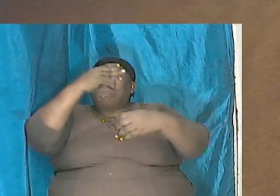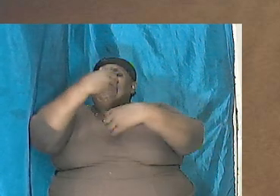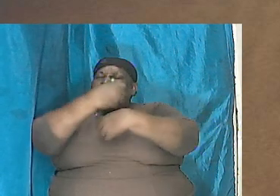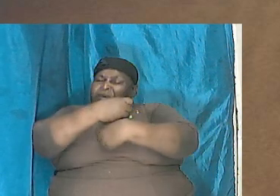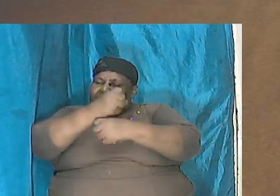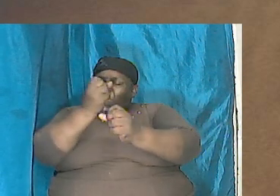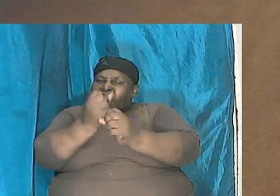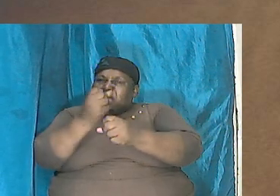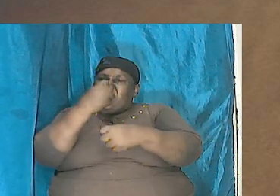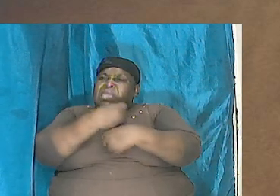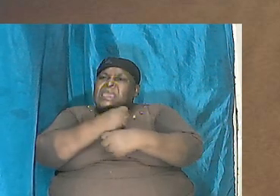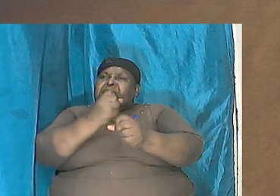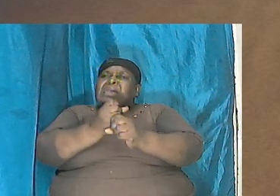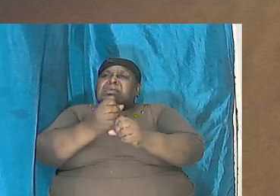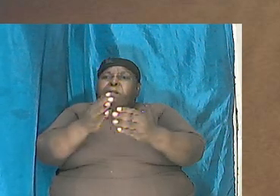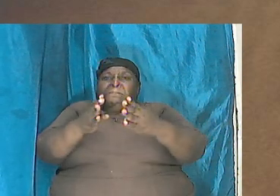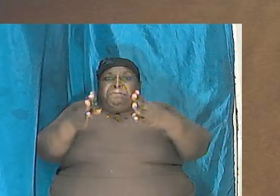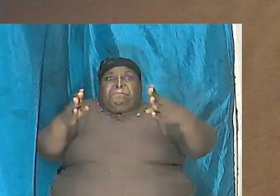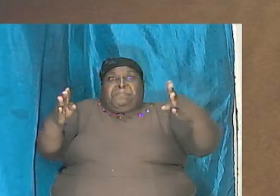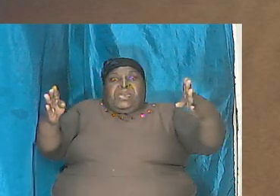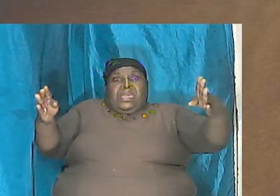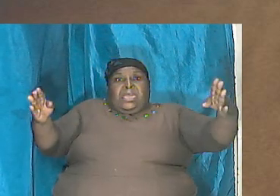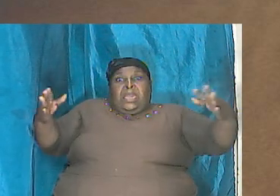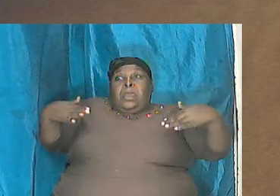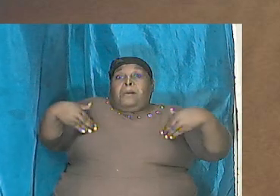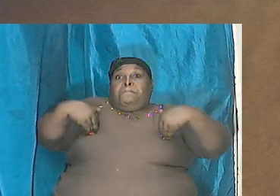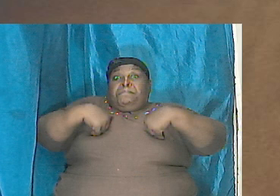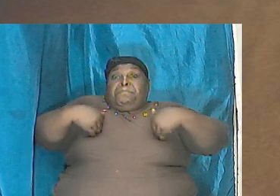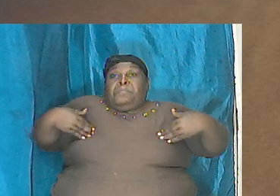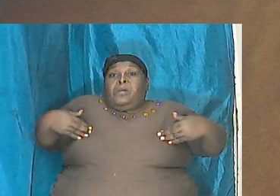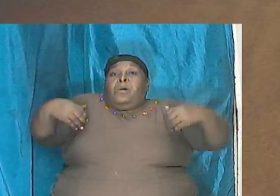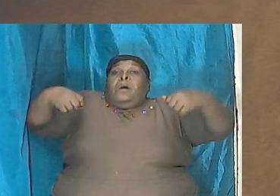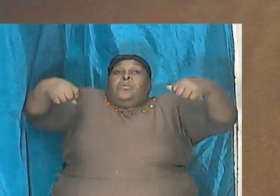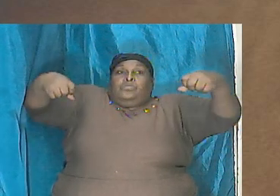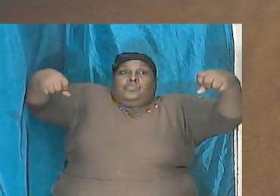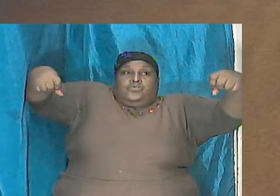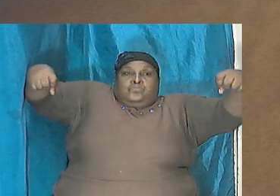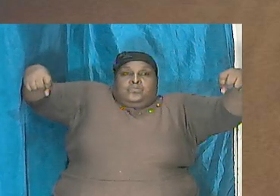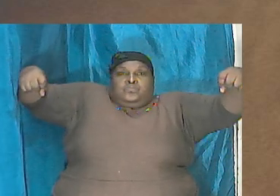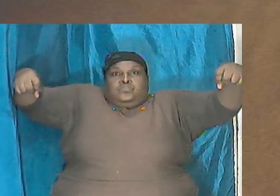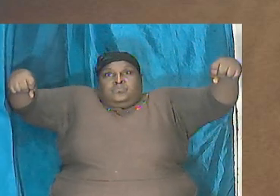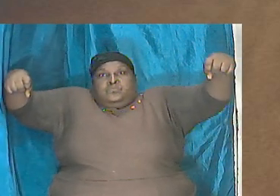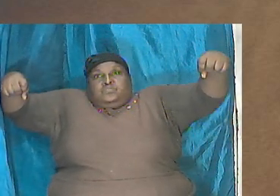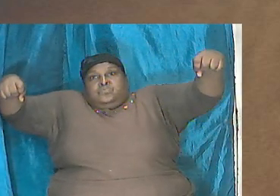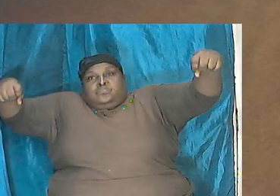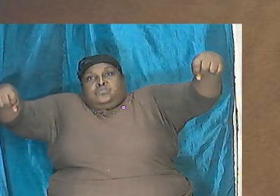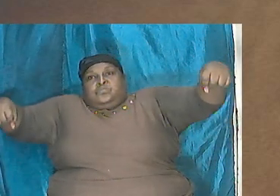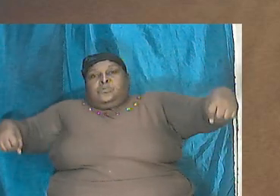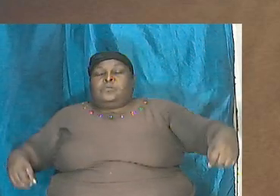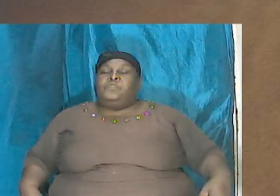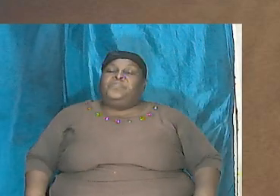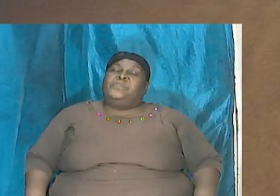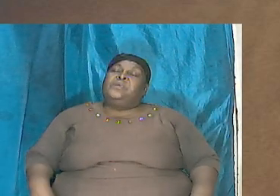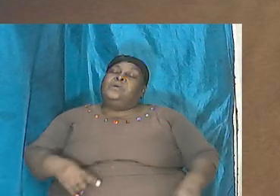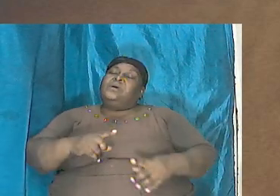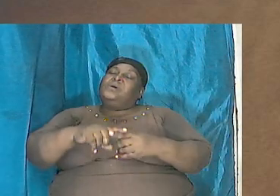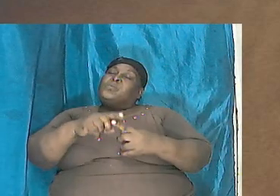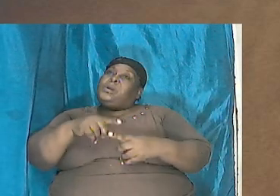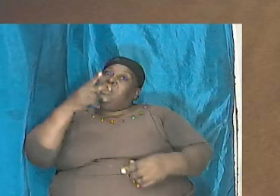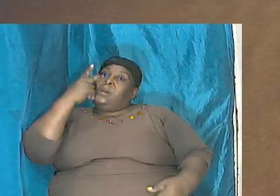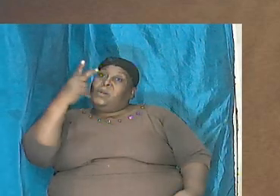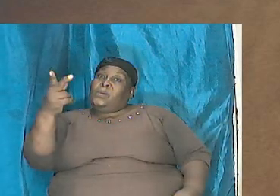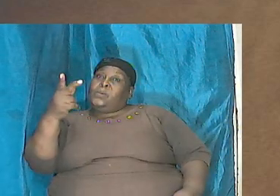him the massive beast this massive beast and when we look at the description